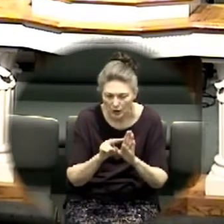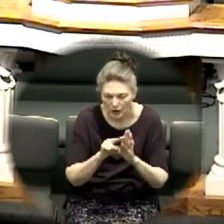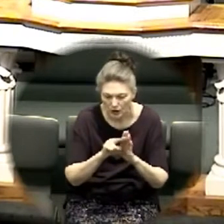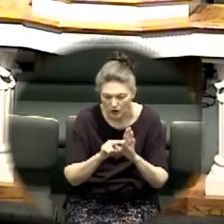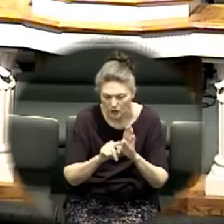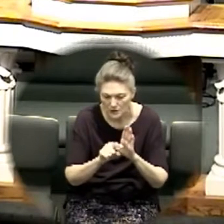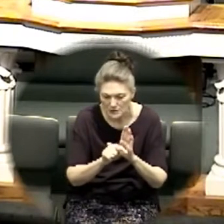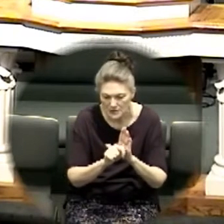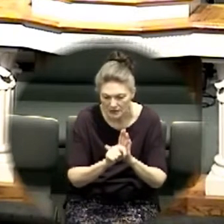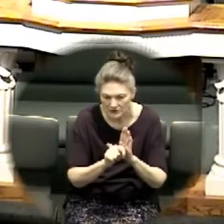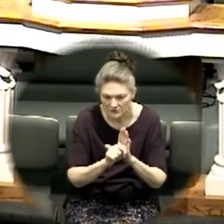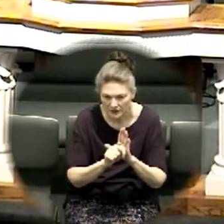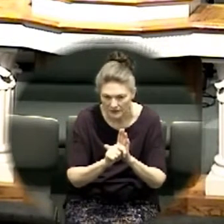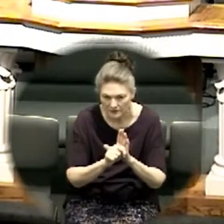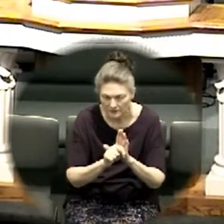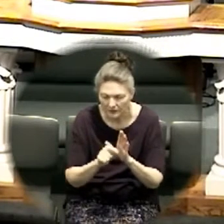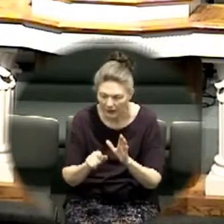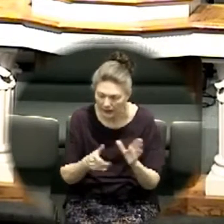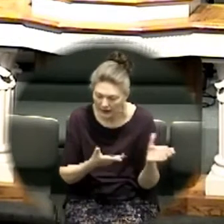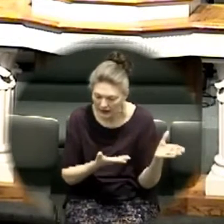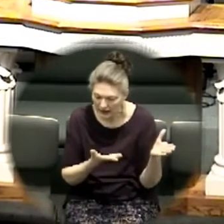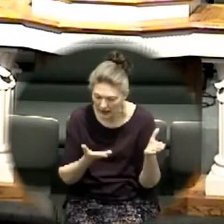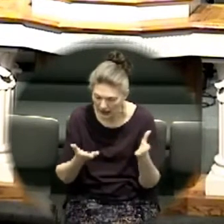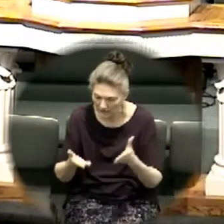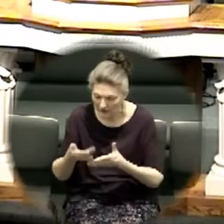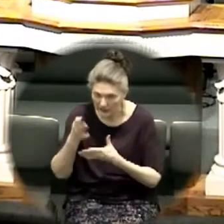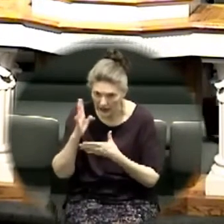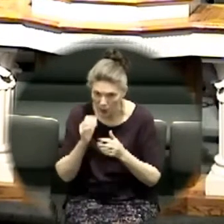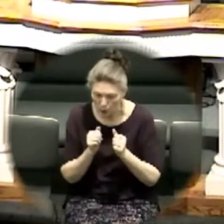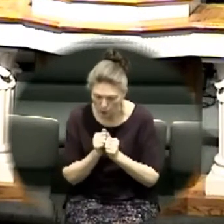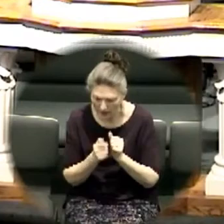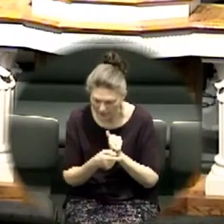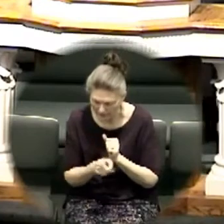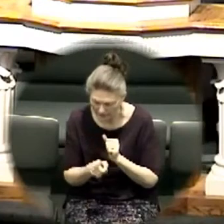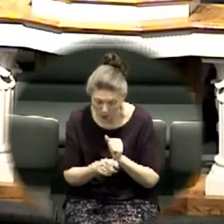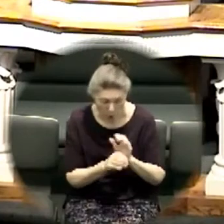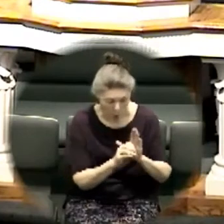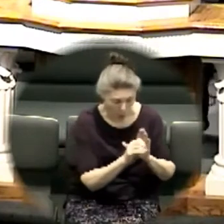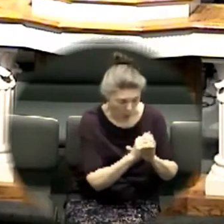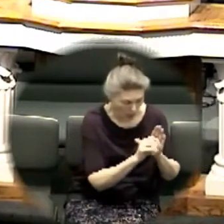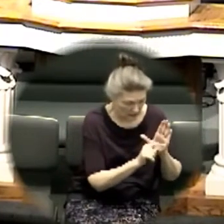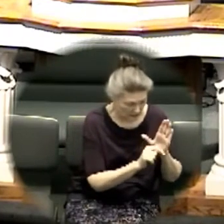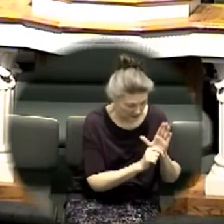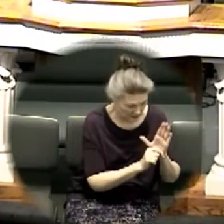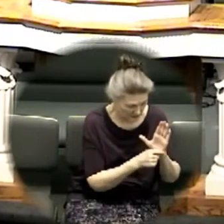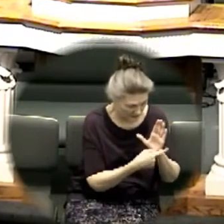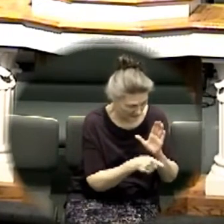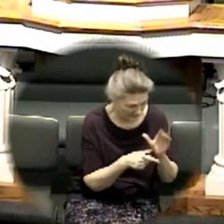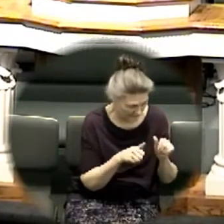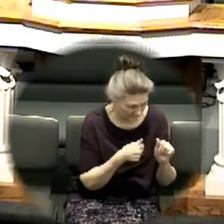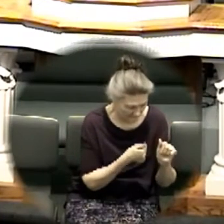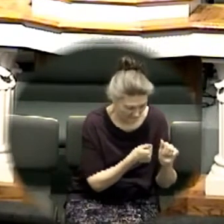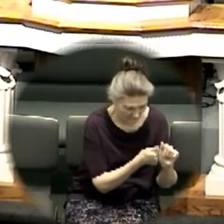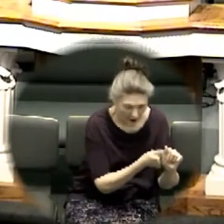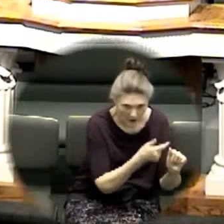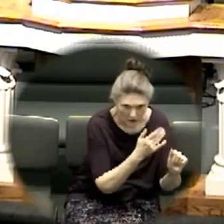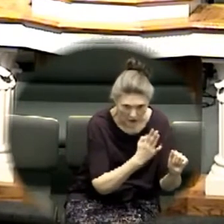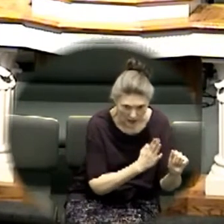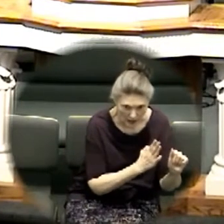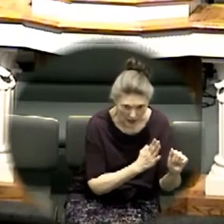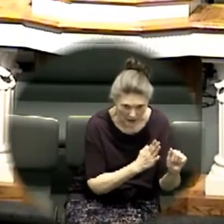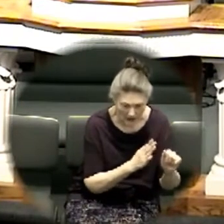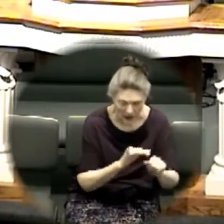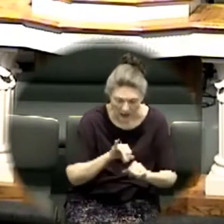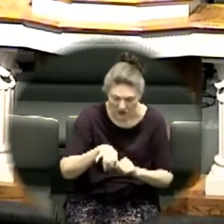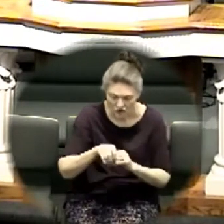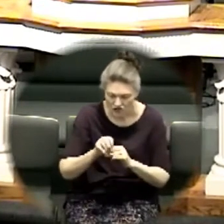representation of god with them old testament they followed god when joshua crossed for the